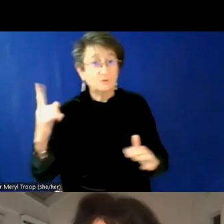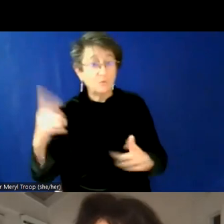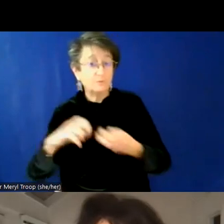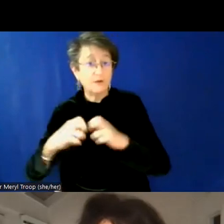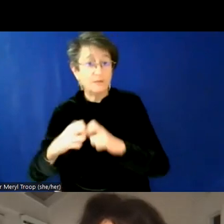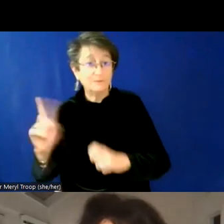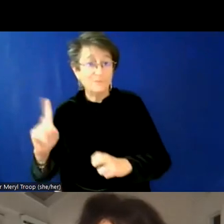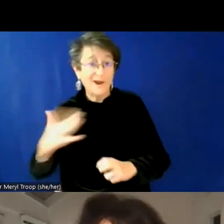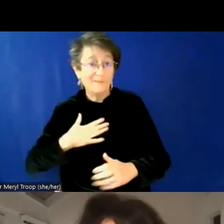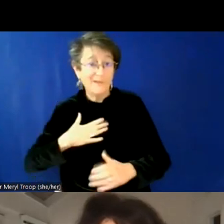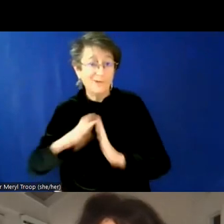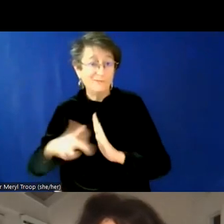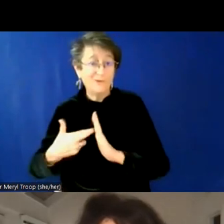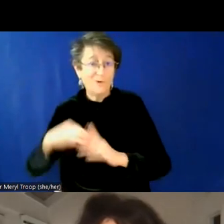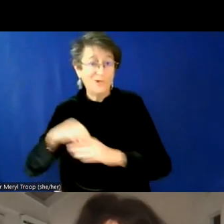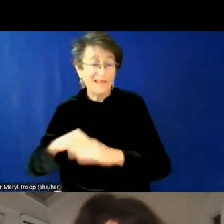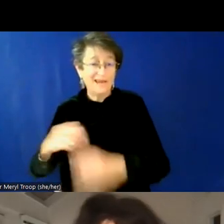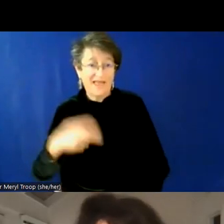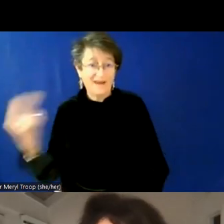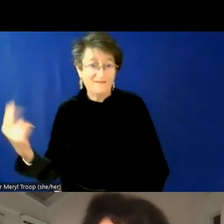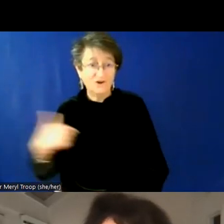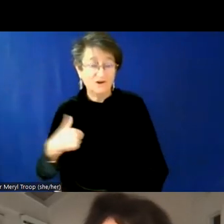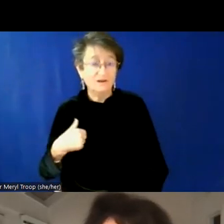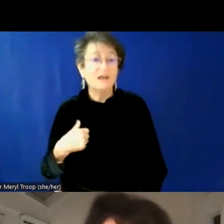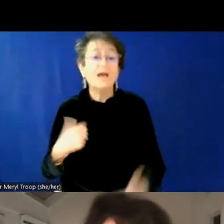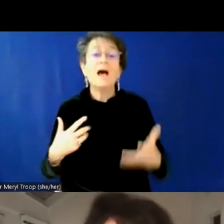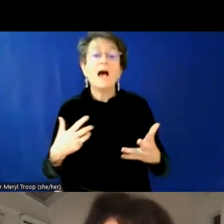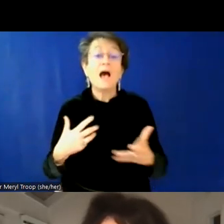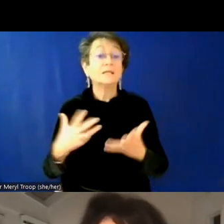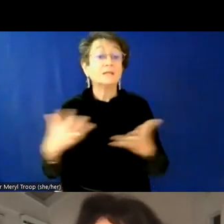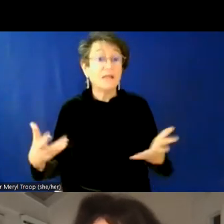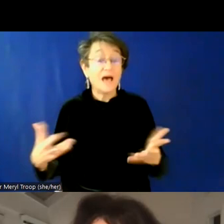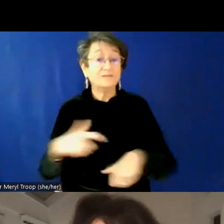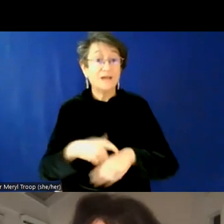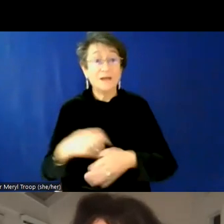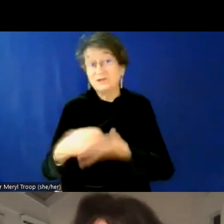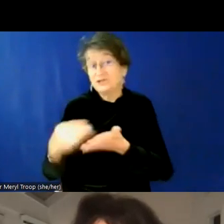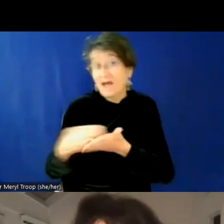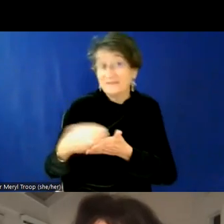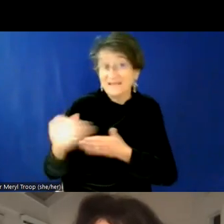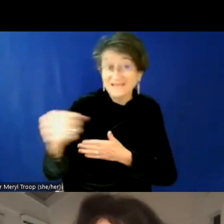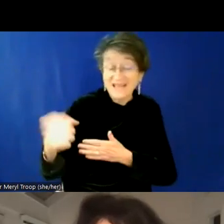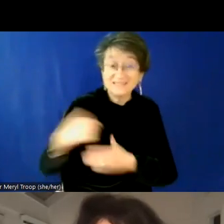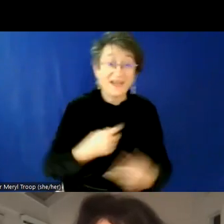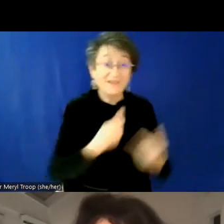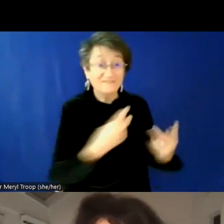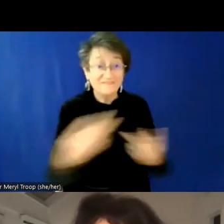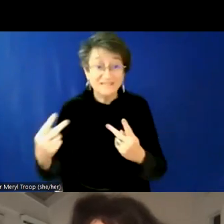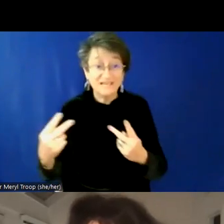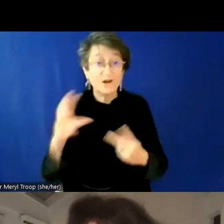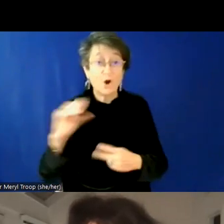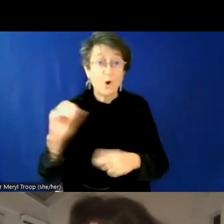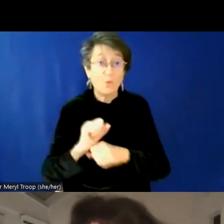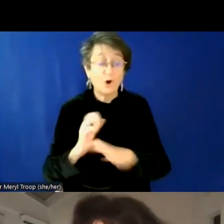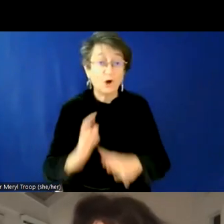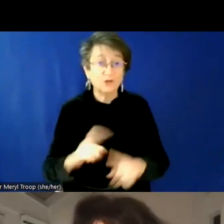business. Um, I, I spend a lot of time there as a customer and certainly visit my colleagues there, but, um, in terms of